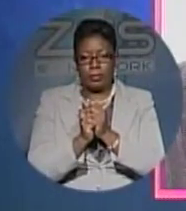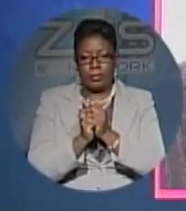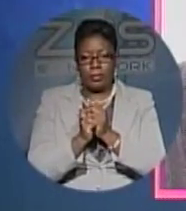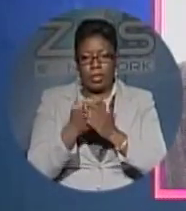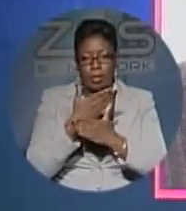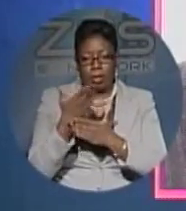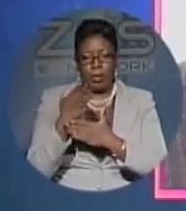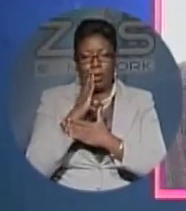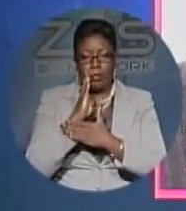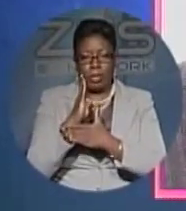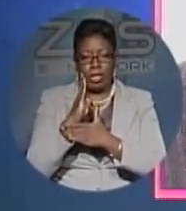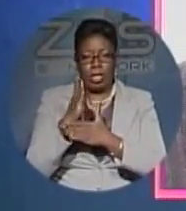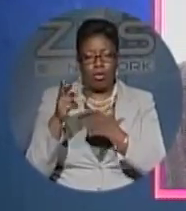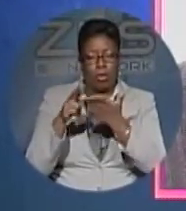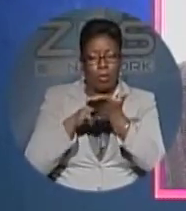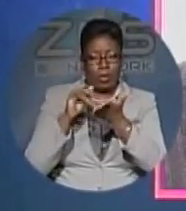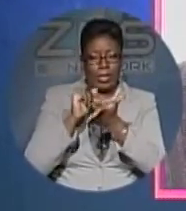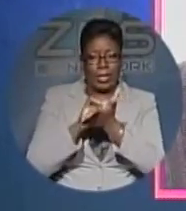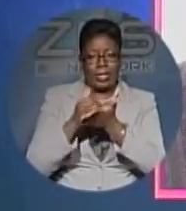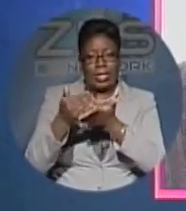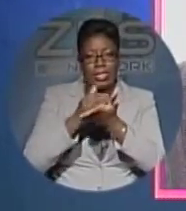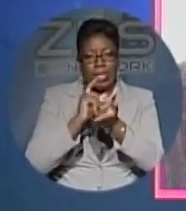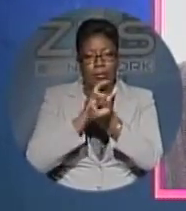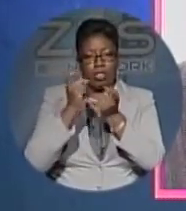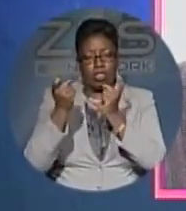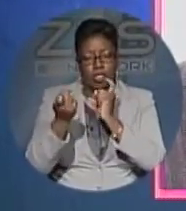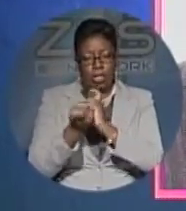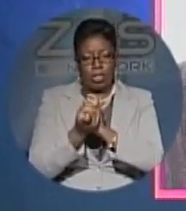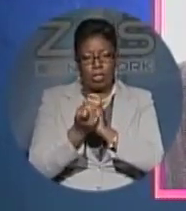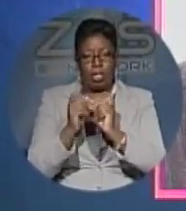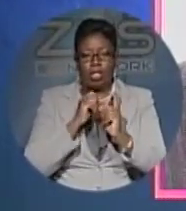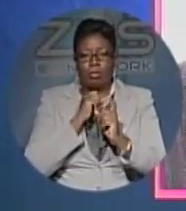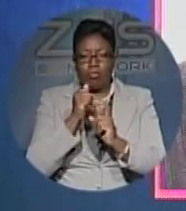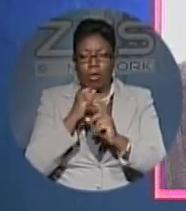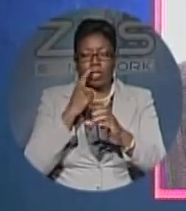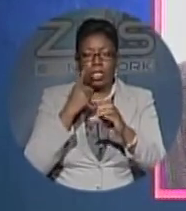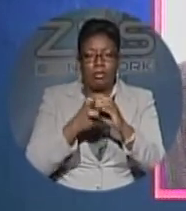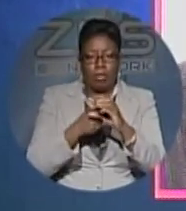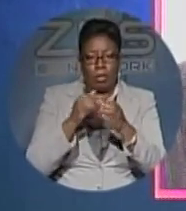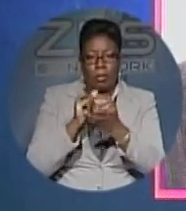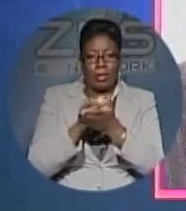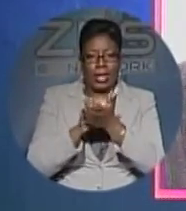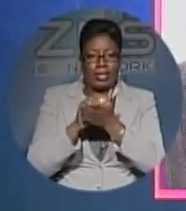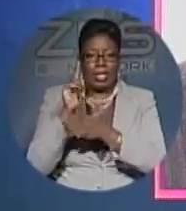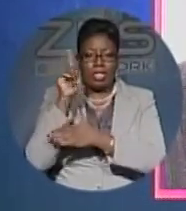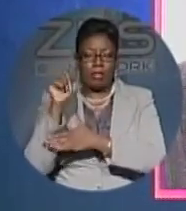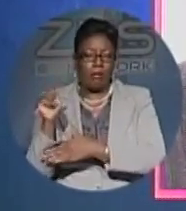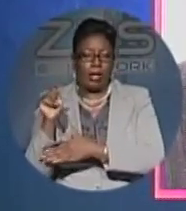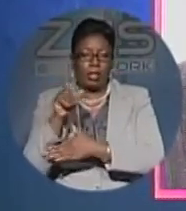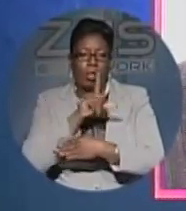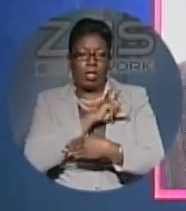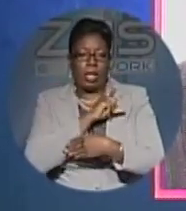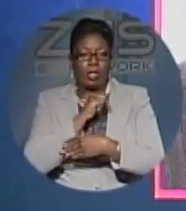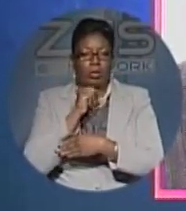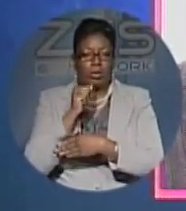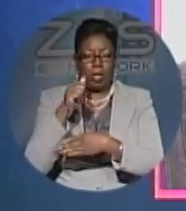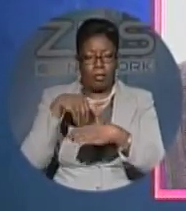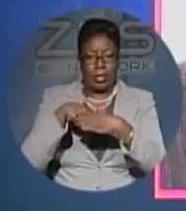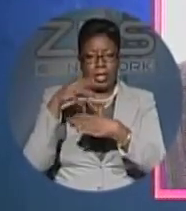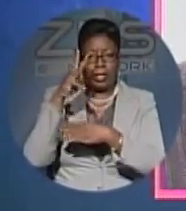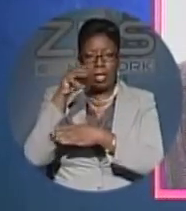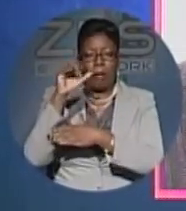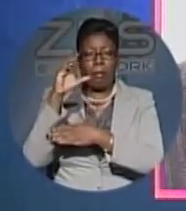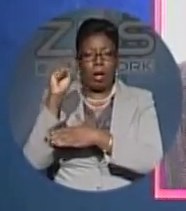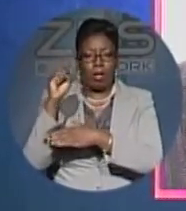be incumbents, there is reportedly some changes. Unconfirmed reports say Chevargo Lange will not be contesting the Marcos City seat this time around,